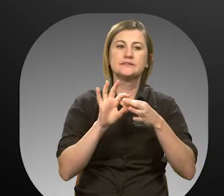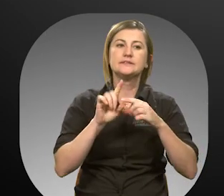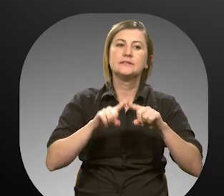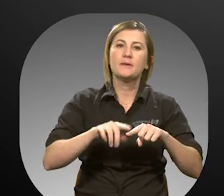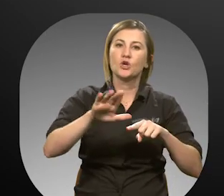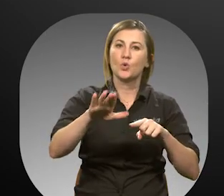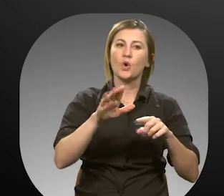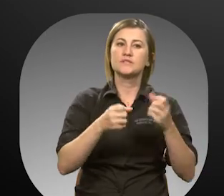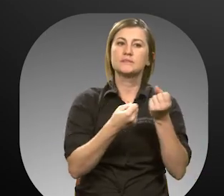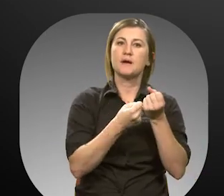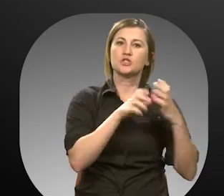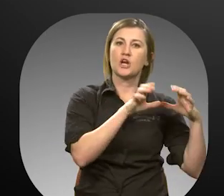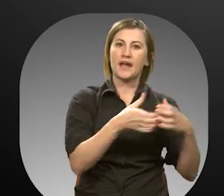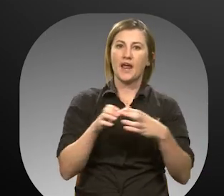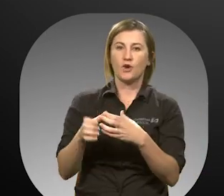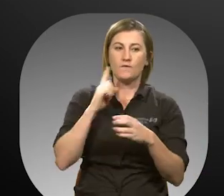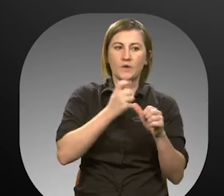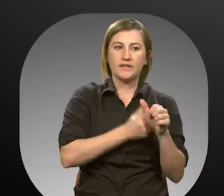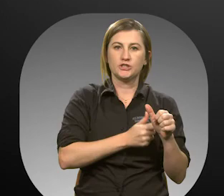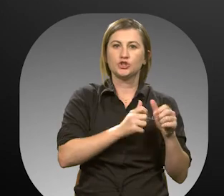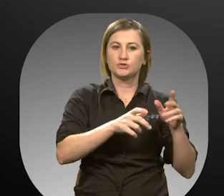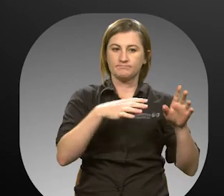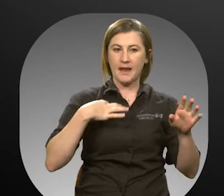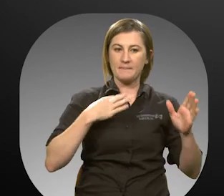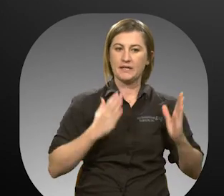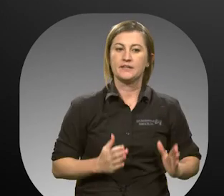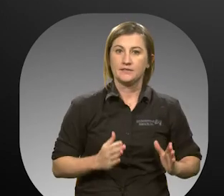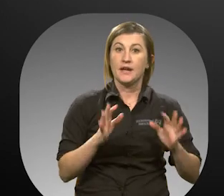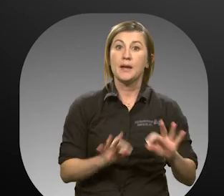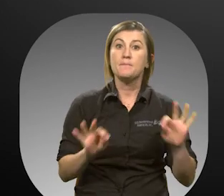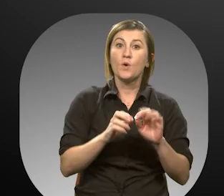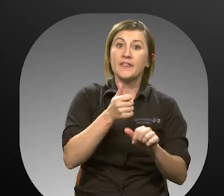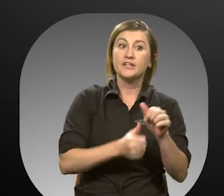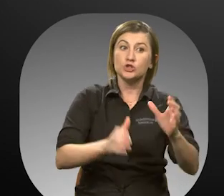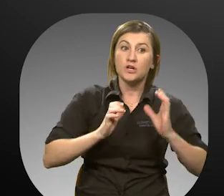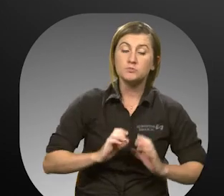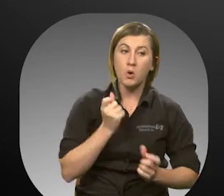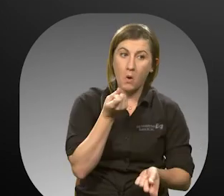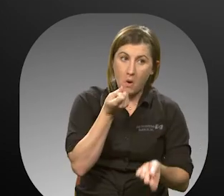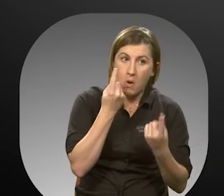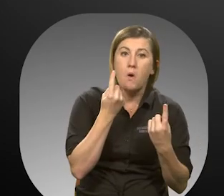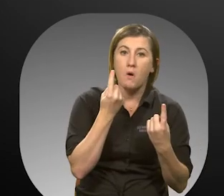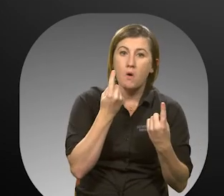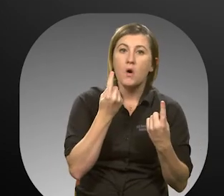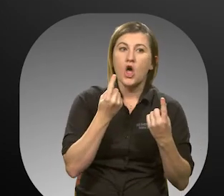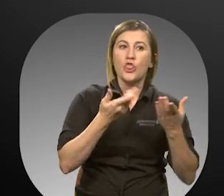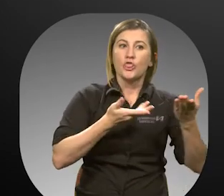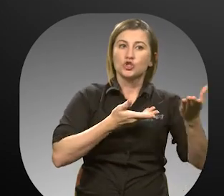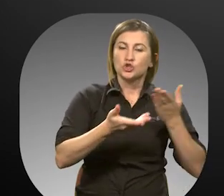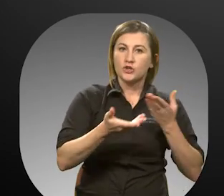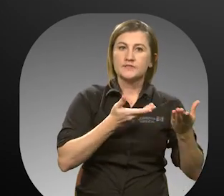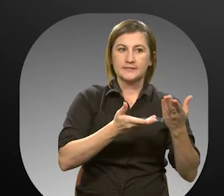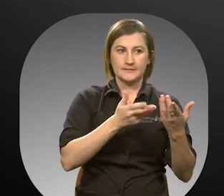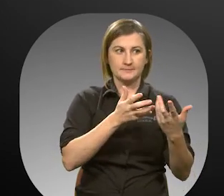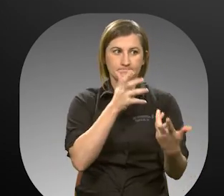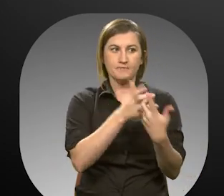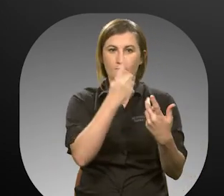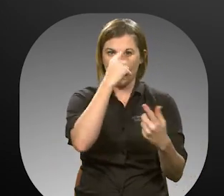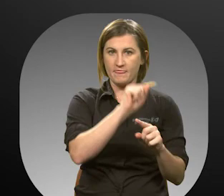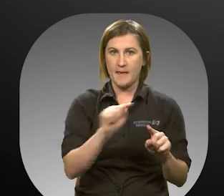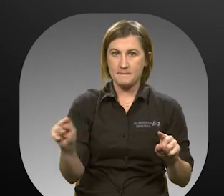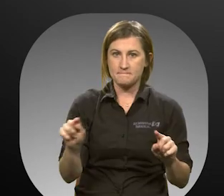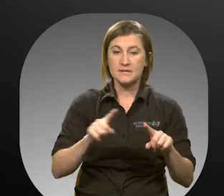sponsor category of each qualified applicant. It is important that each of our customers understand the services available to them.